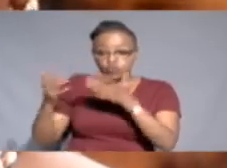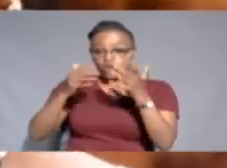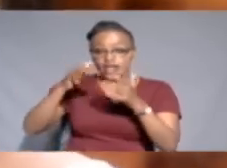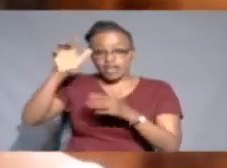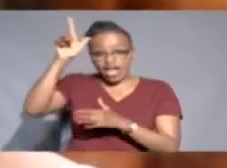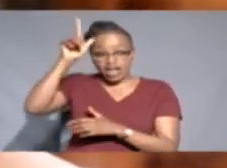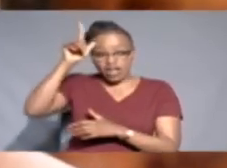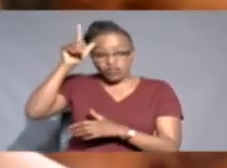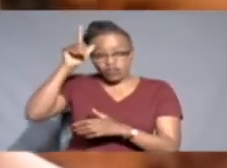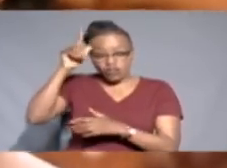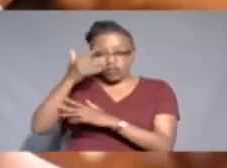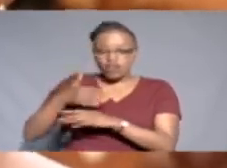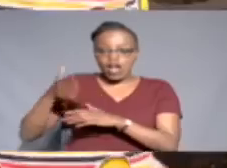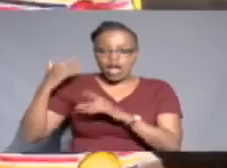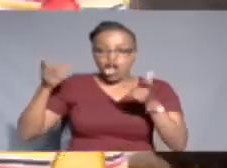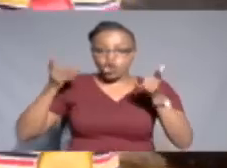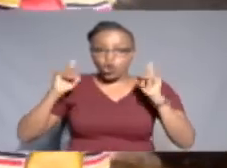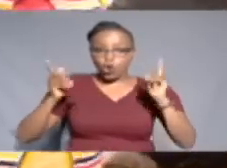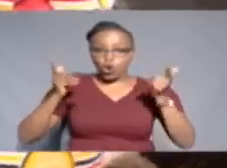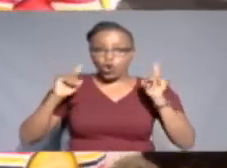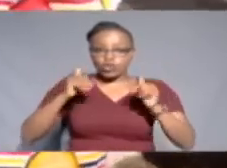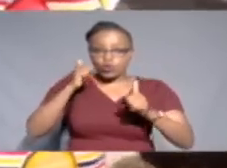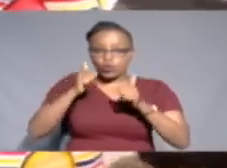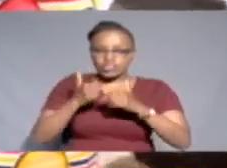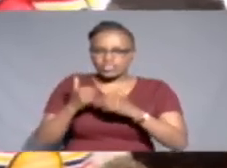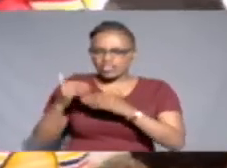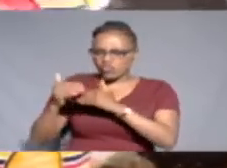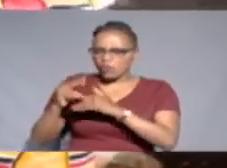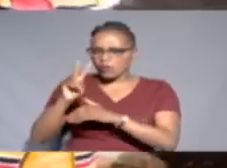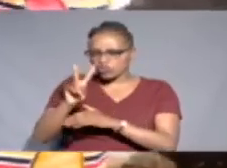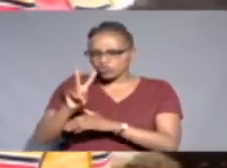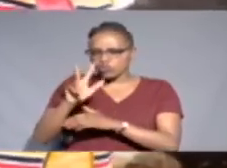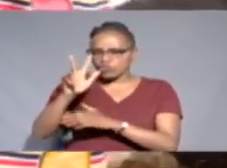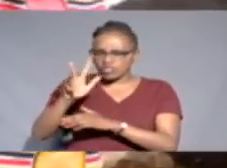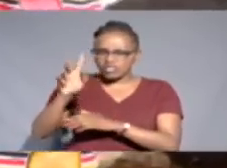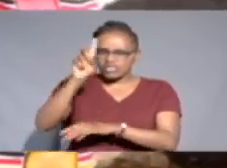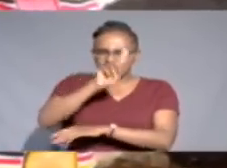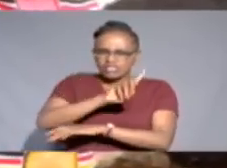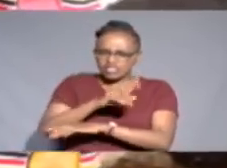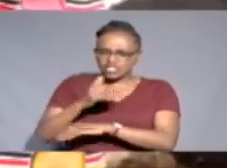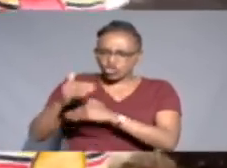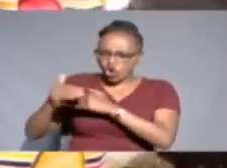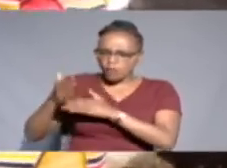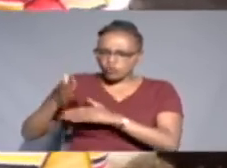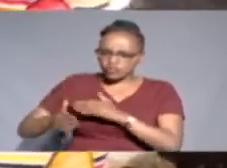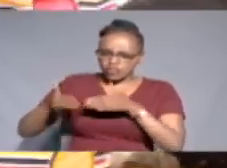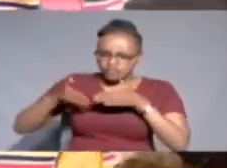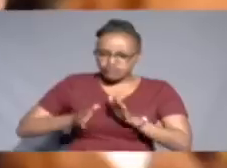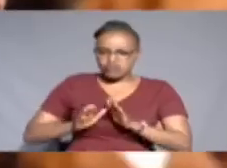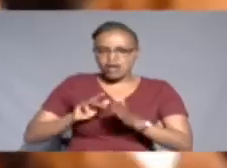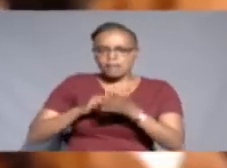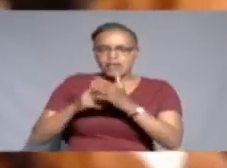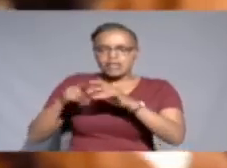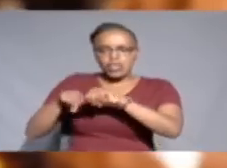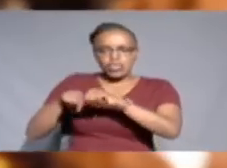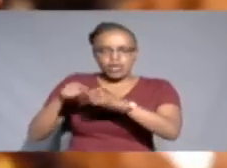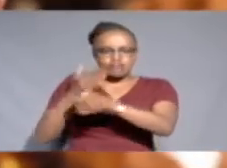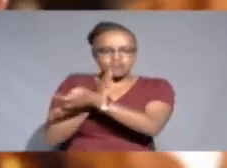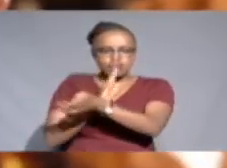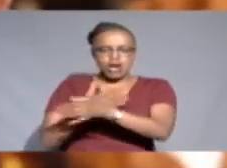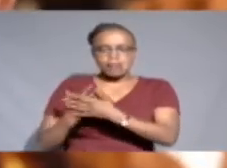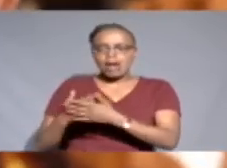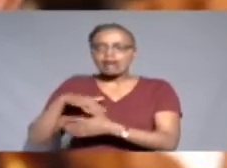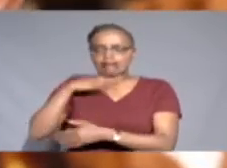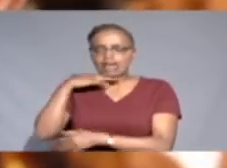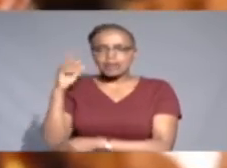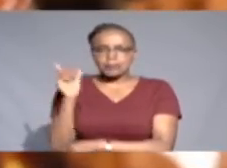in the back of the lorry, which is almost two, three days to calving, it's going to be injured. So I lost that